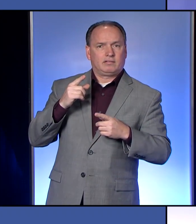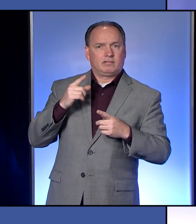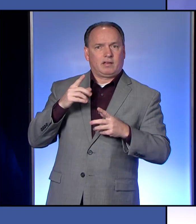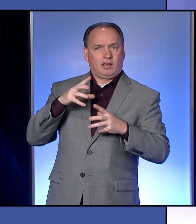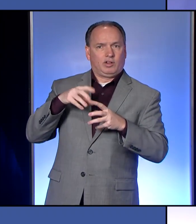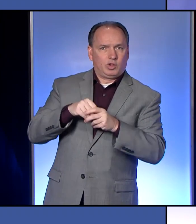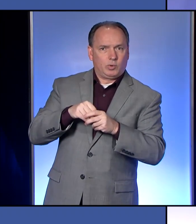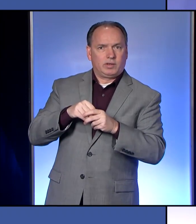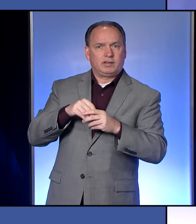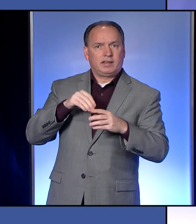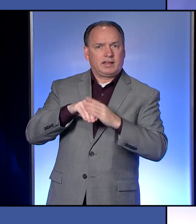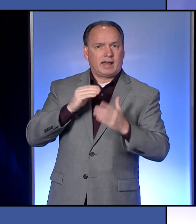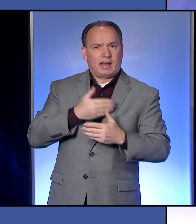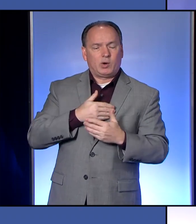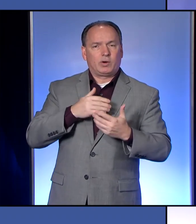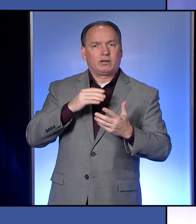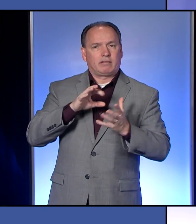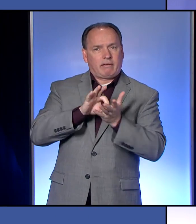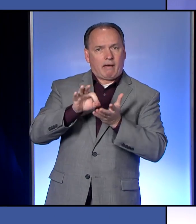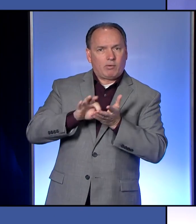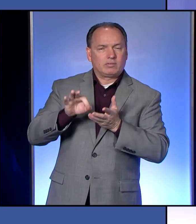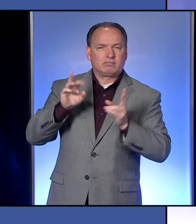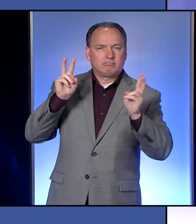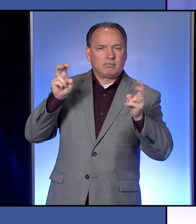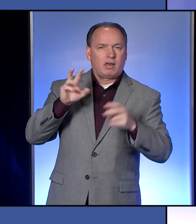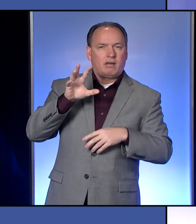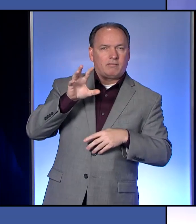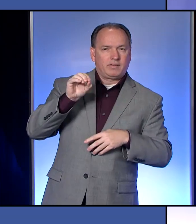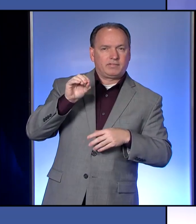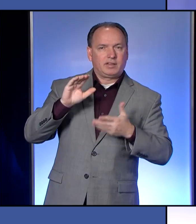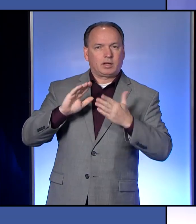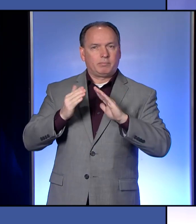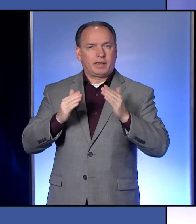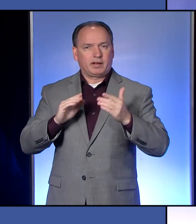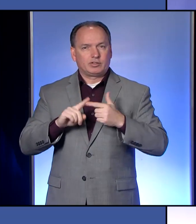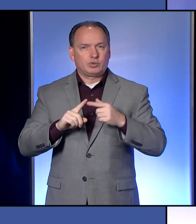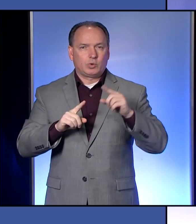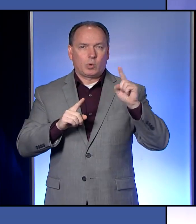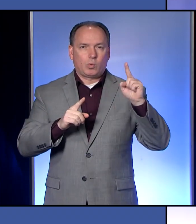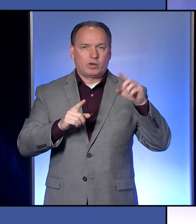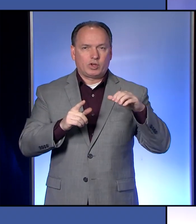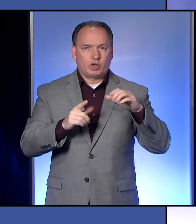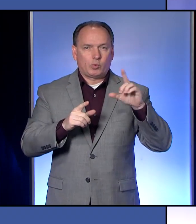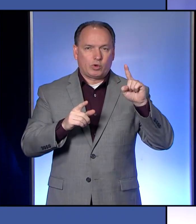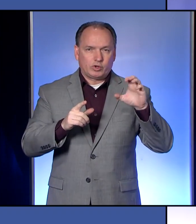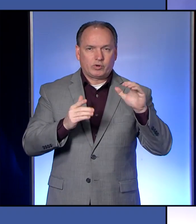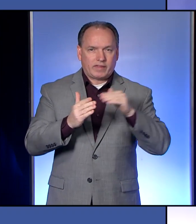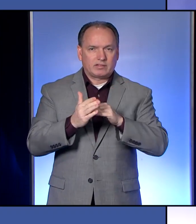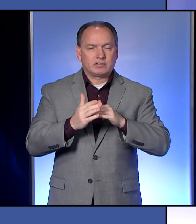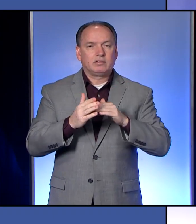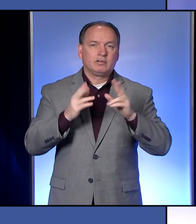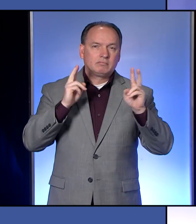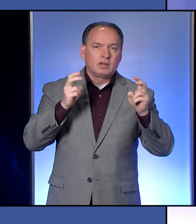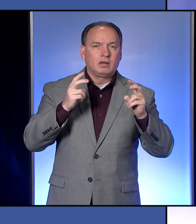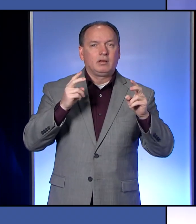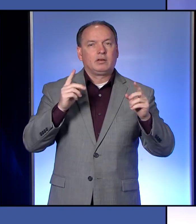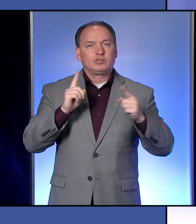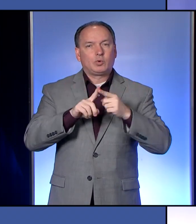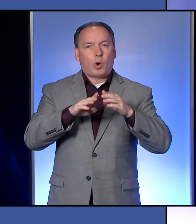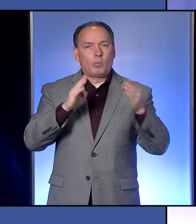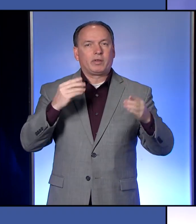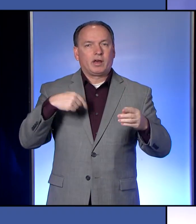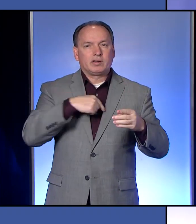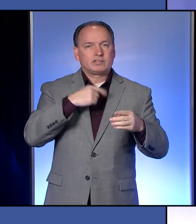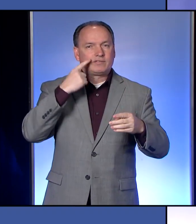count that the Secretary Levine is looking at as far as opening us up to a yellow status. So that's